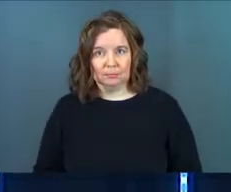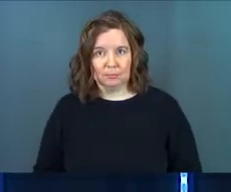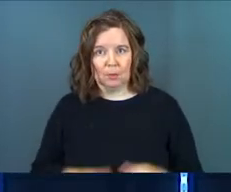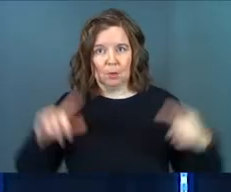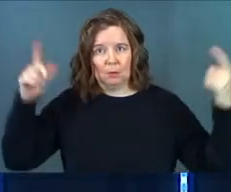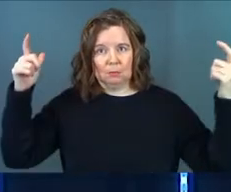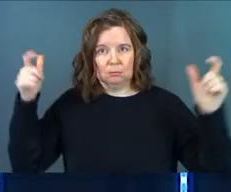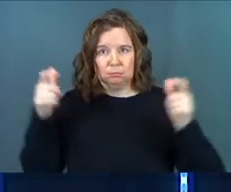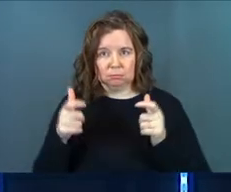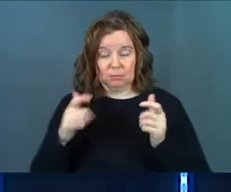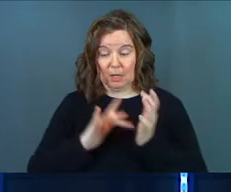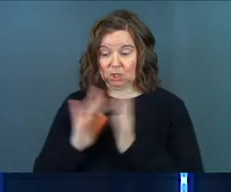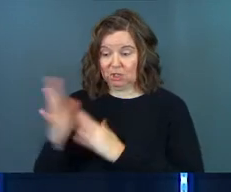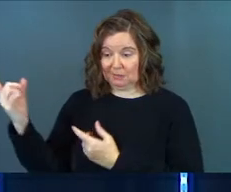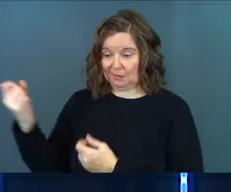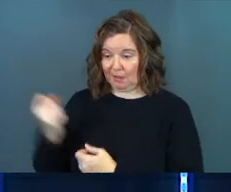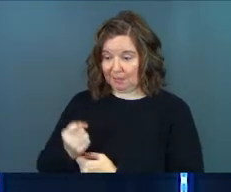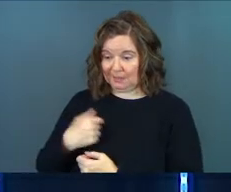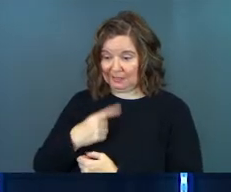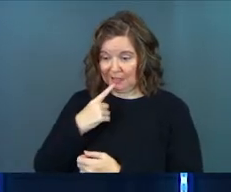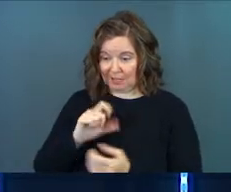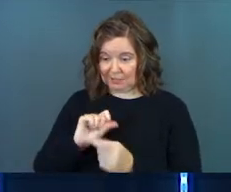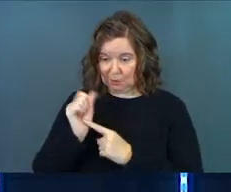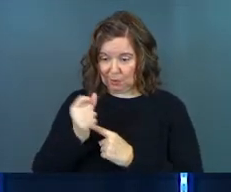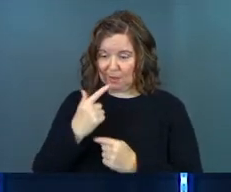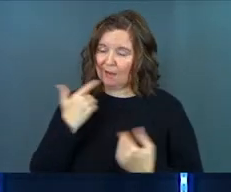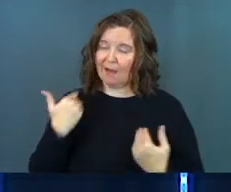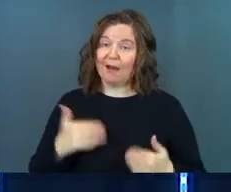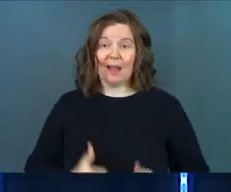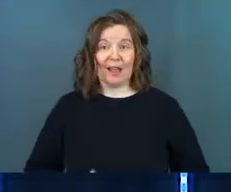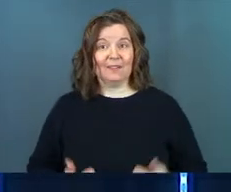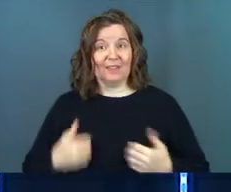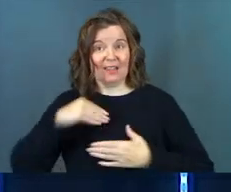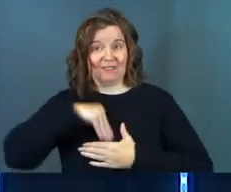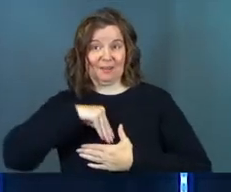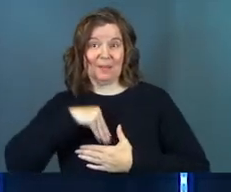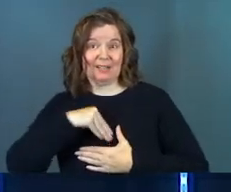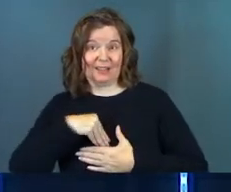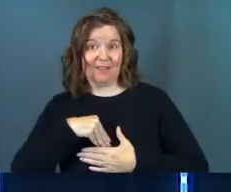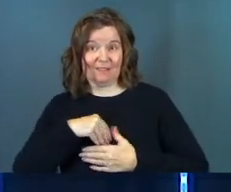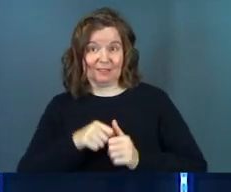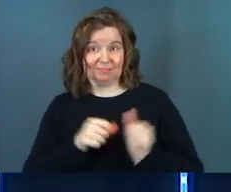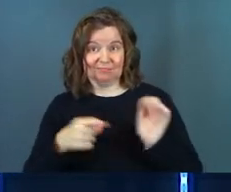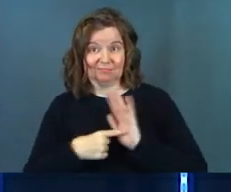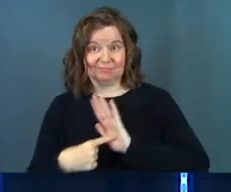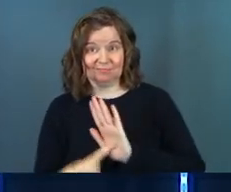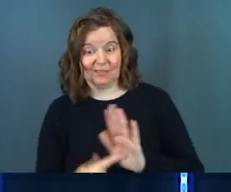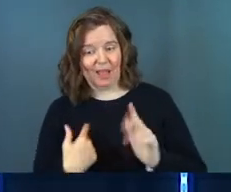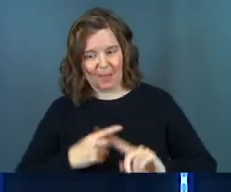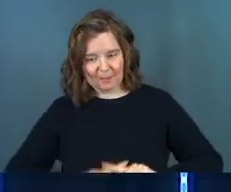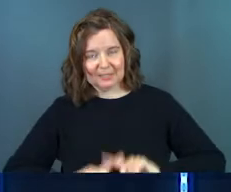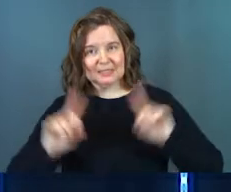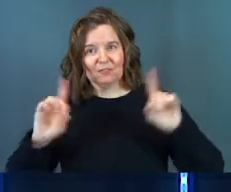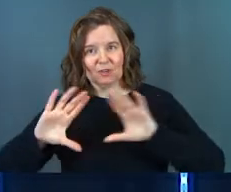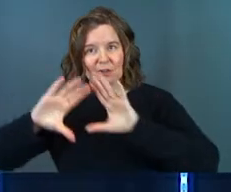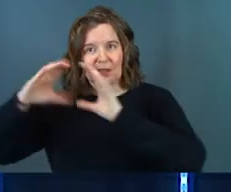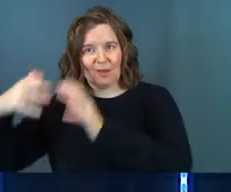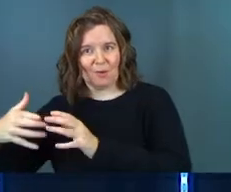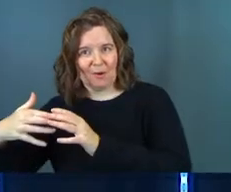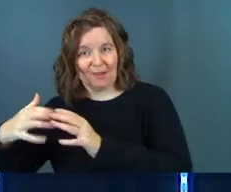And Jesus comes into that scenario and says, I have life in myself. I'm a different category.